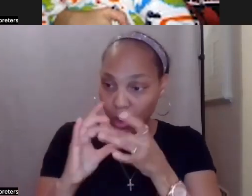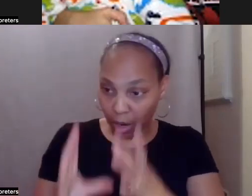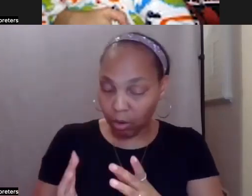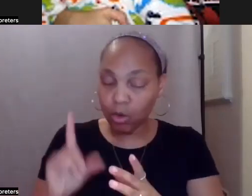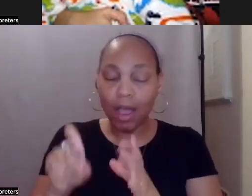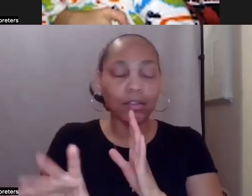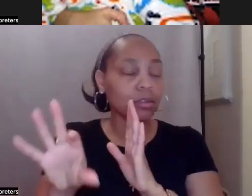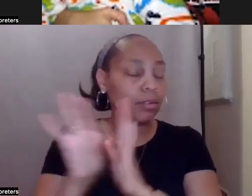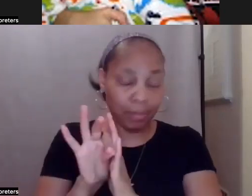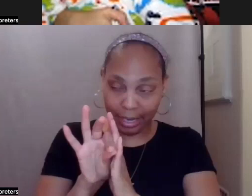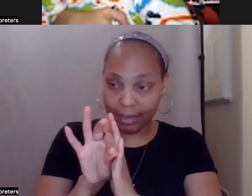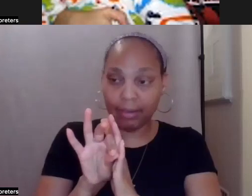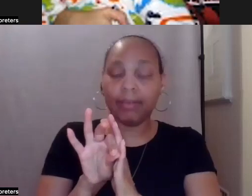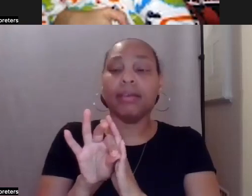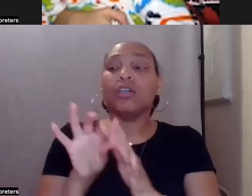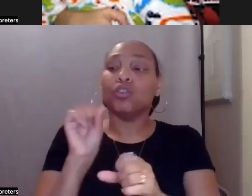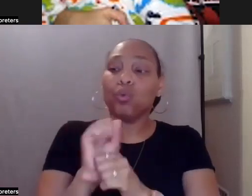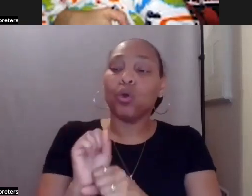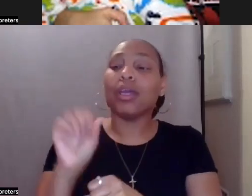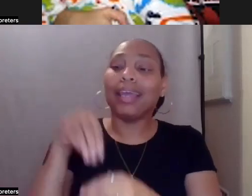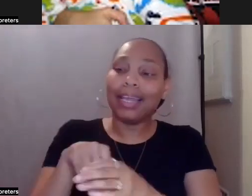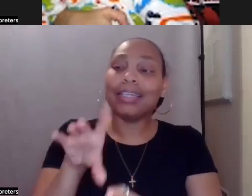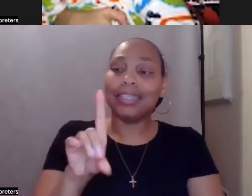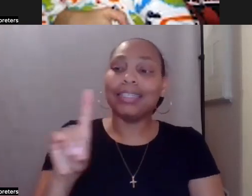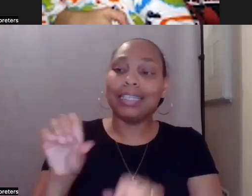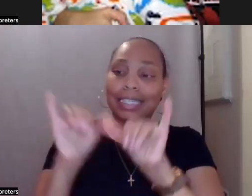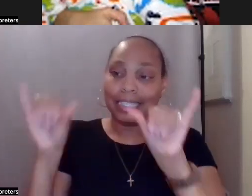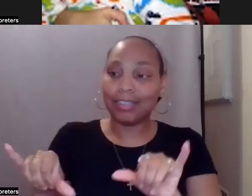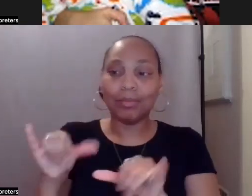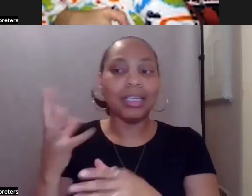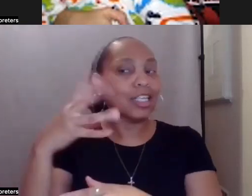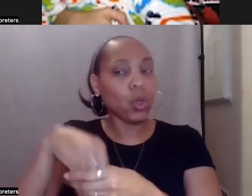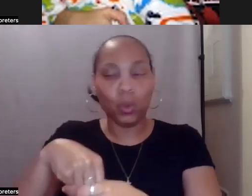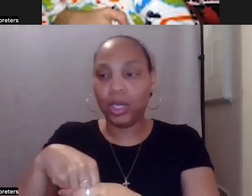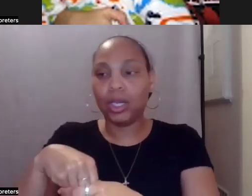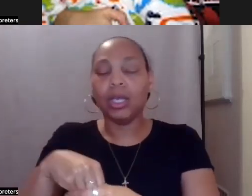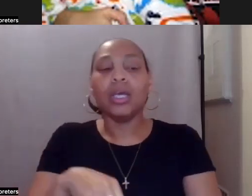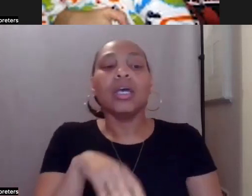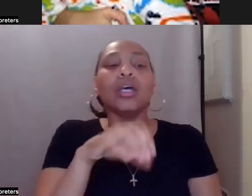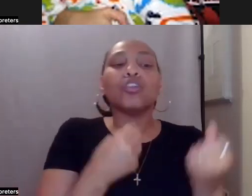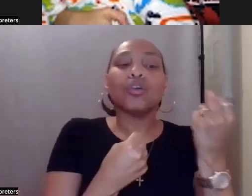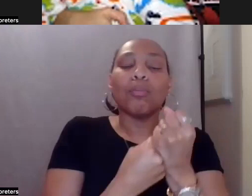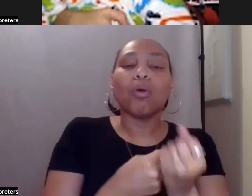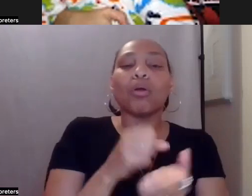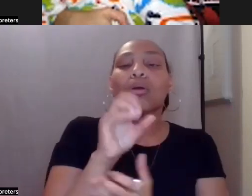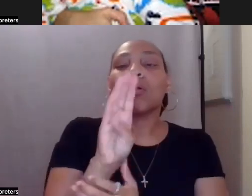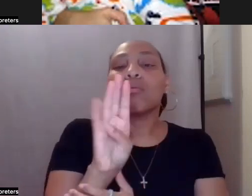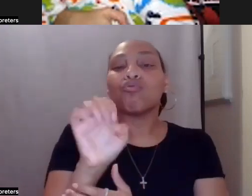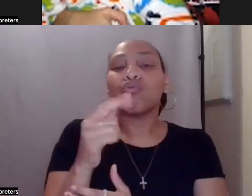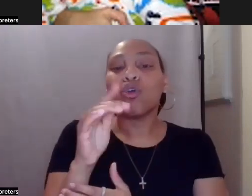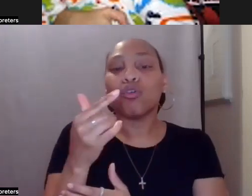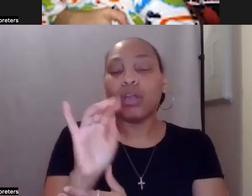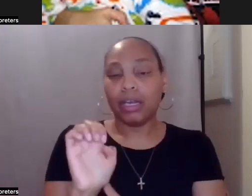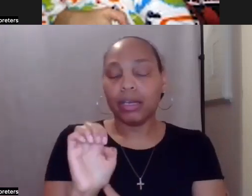coordinator to work with in the DDD system, and it's part of the package. Support brokering, it does become a